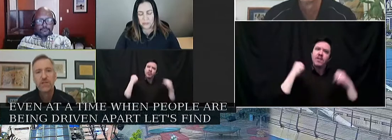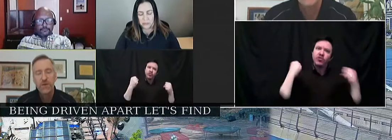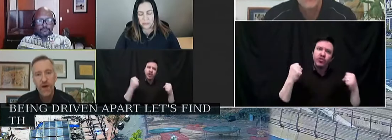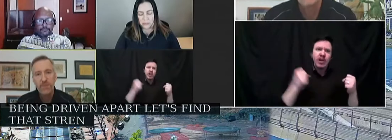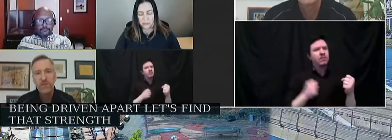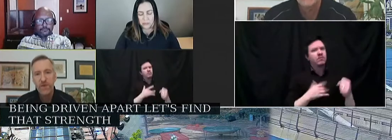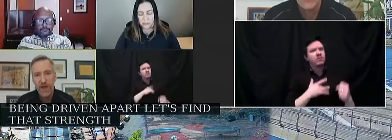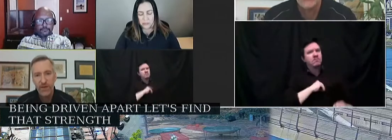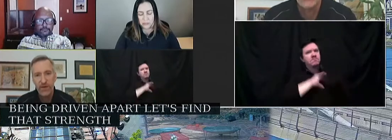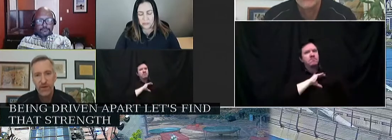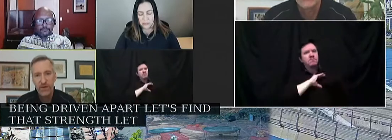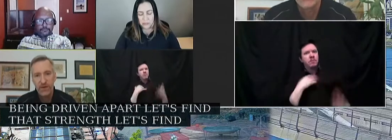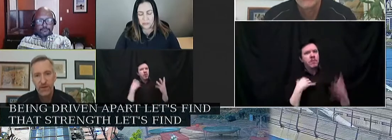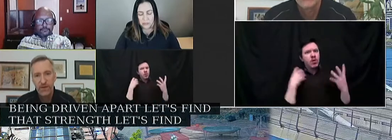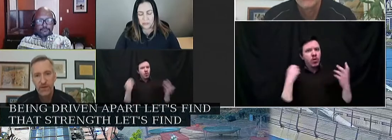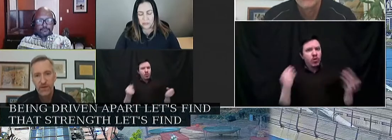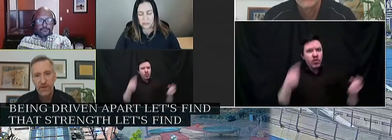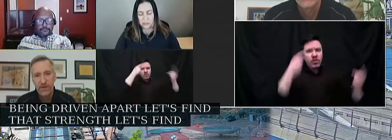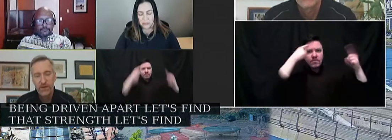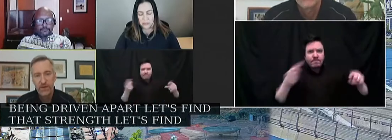to come together.